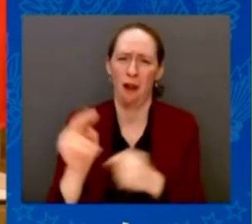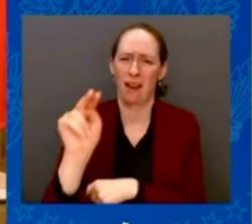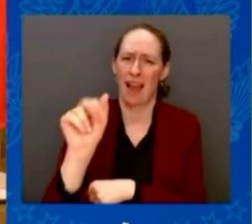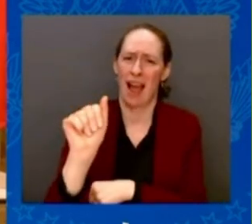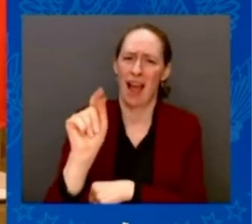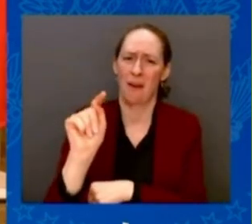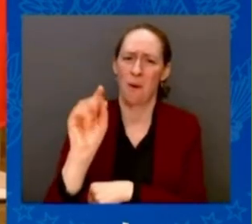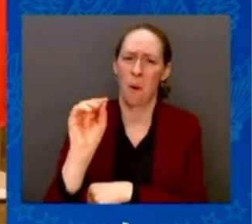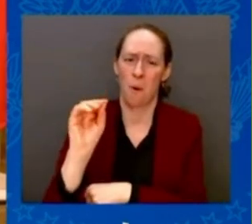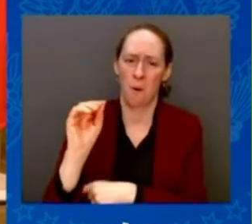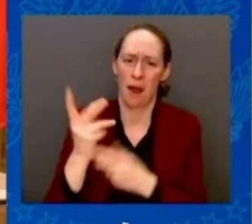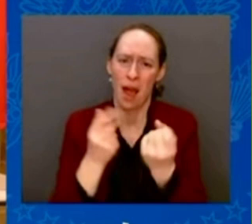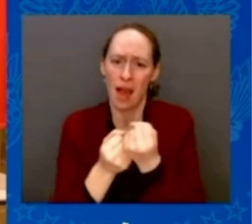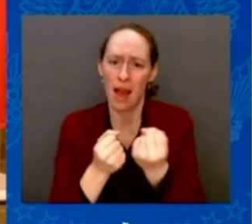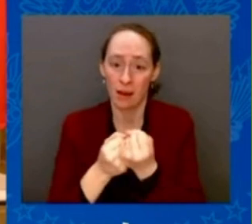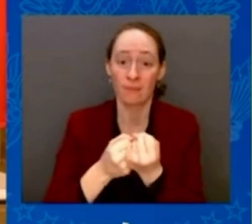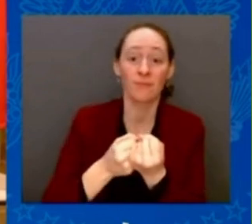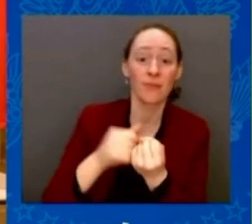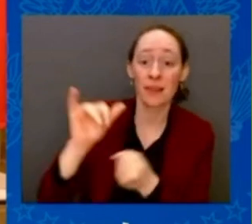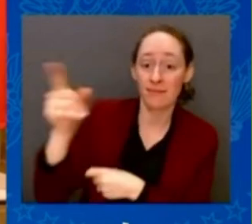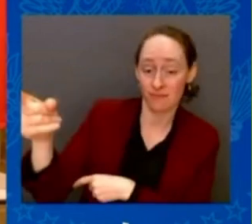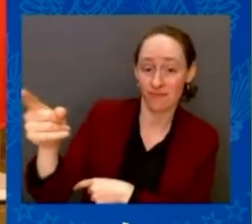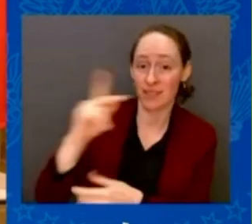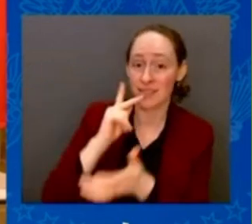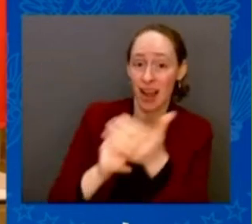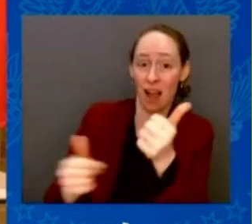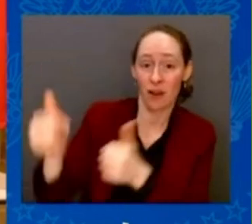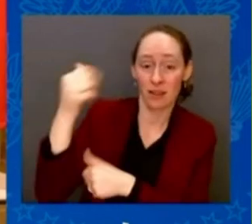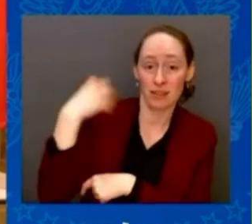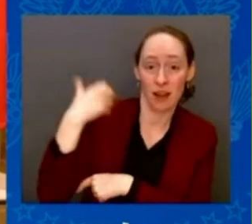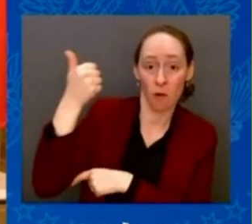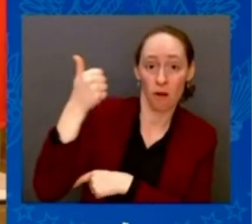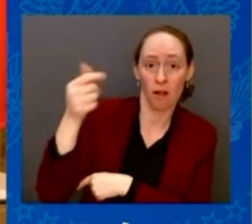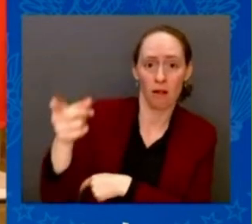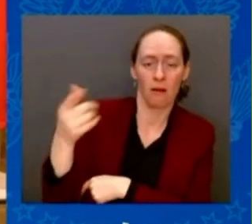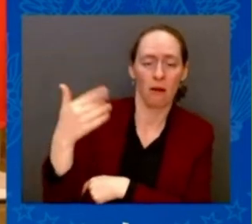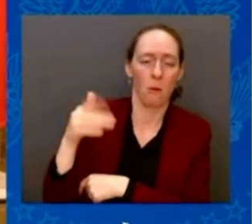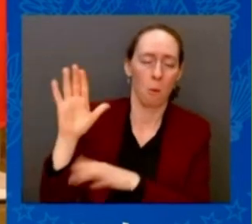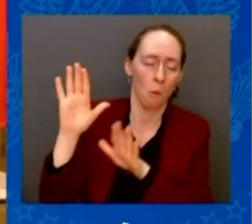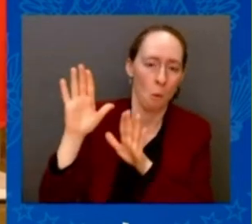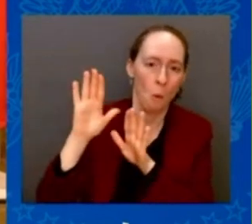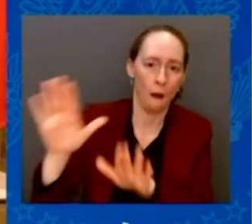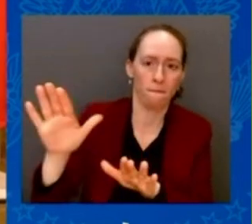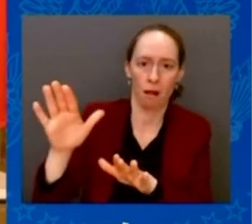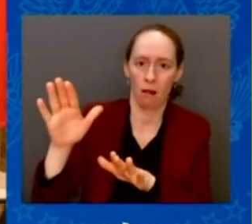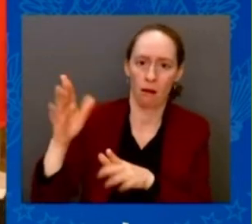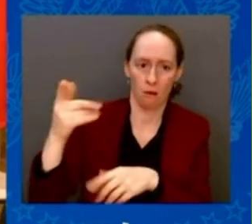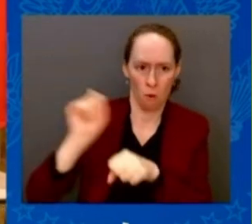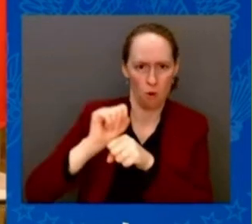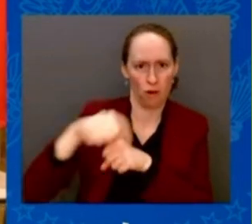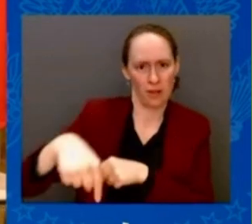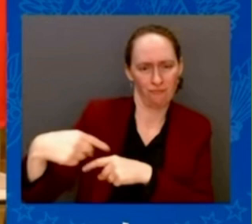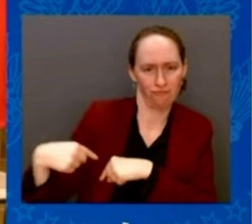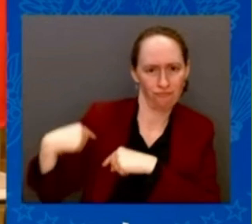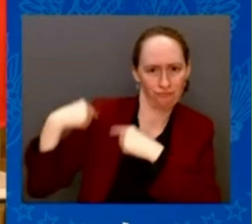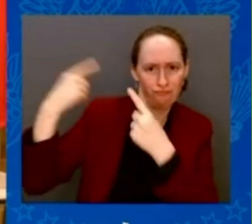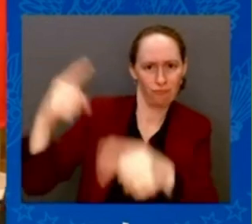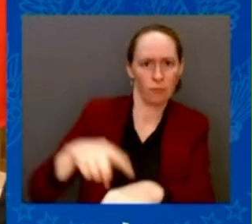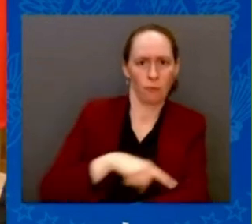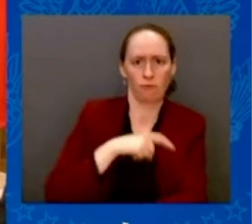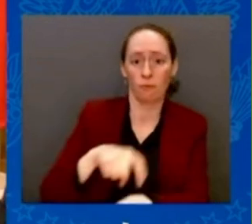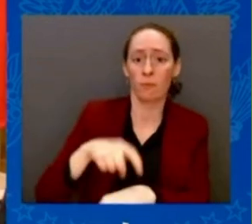for a long time. I rely on his judgment a great deal. You know, the B-9 was founded in